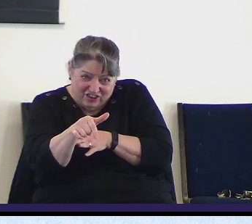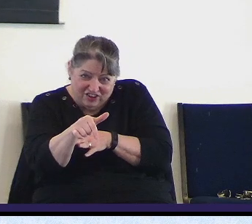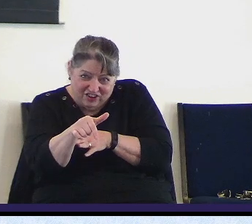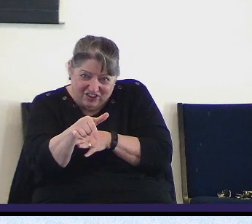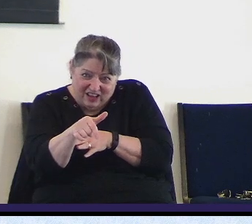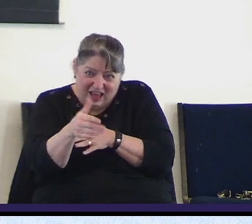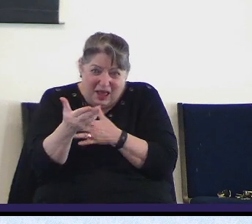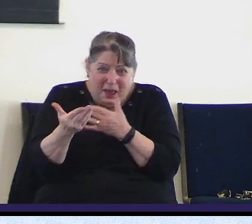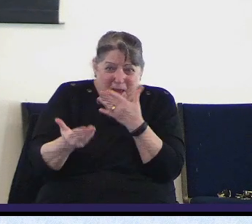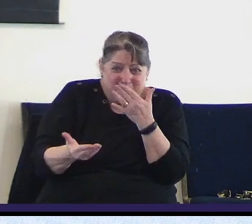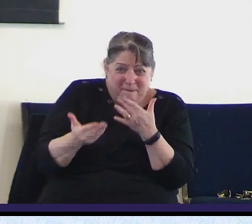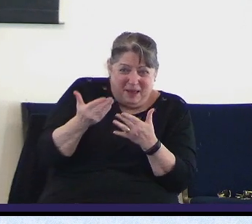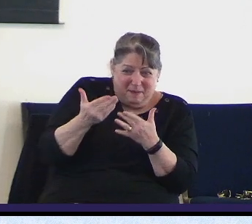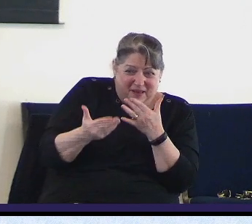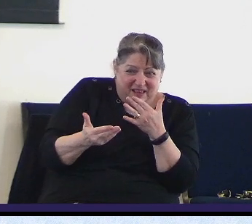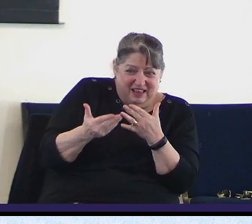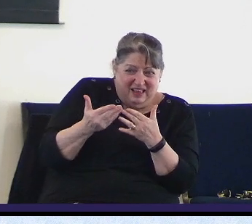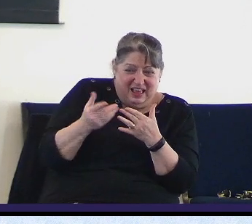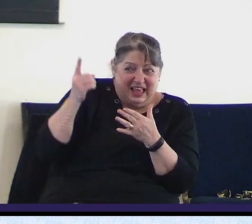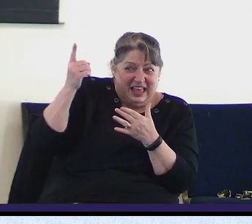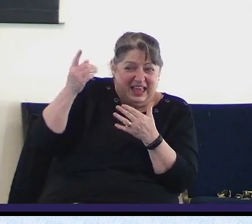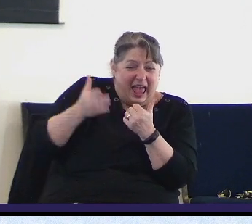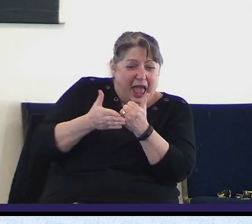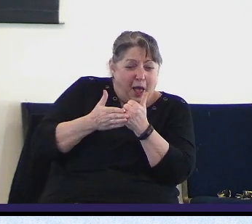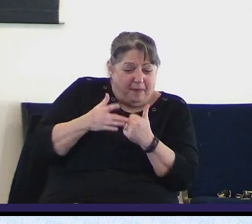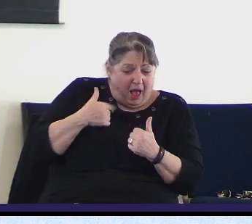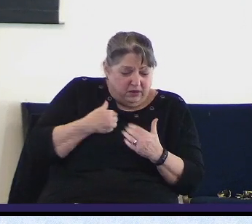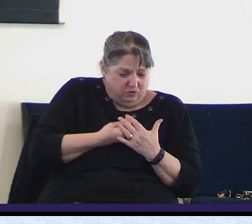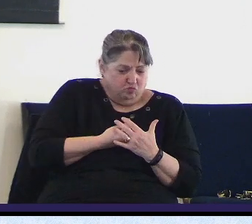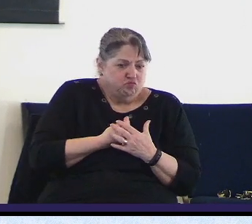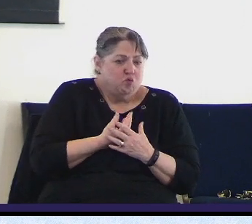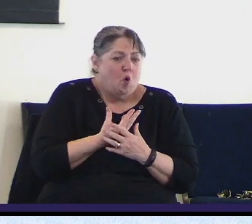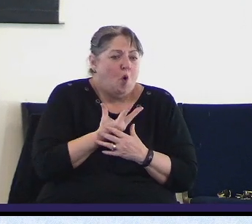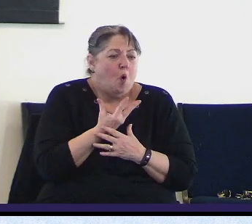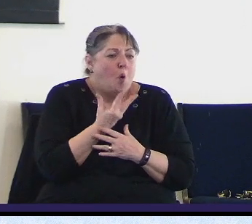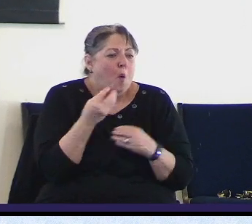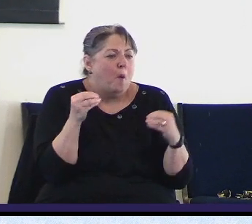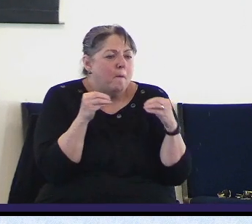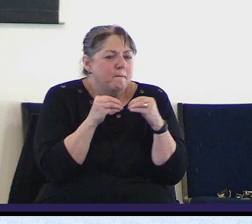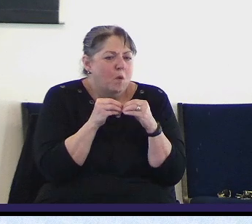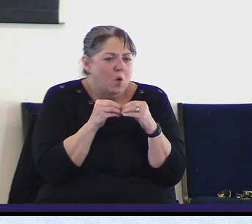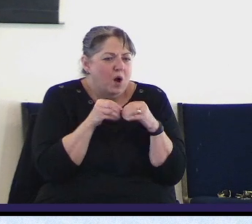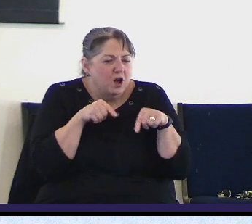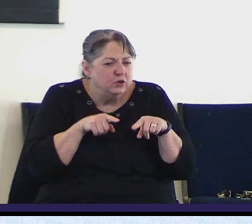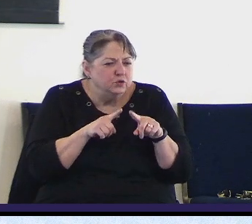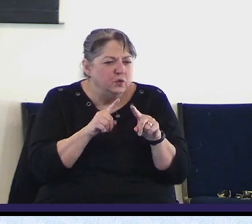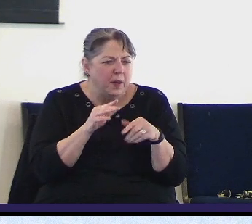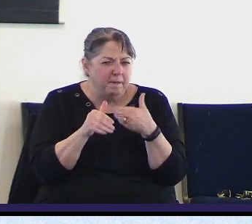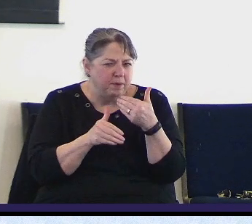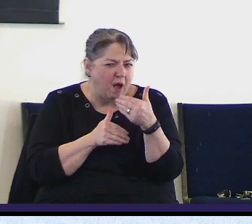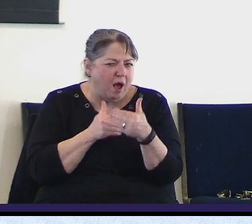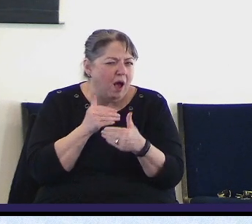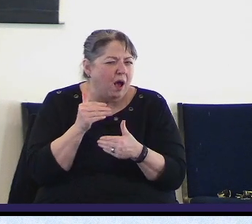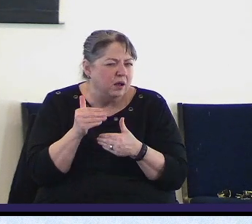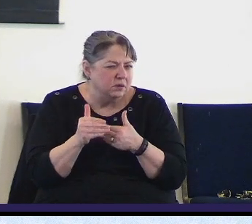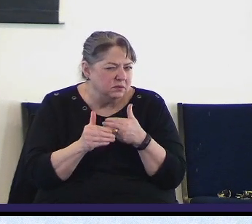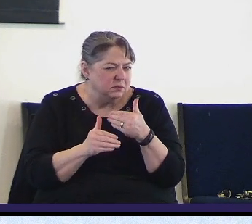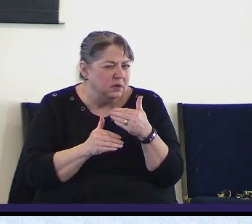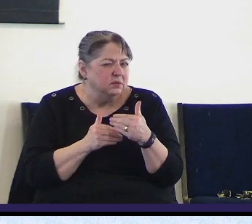in my life where he's developing something within us as we continue to bring our petitions to him